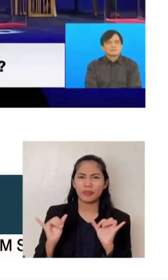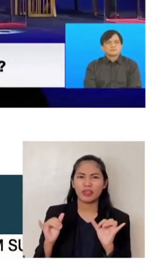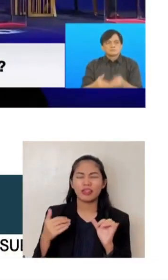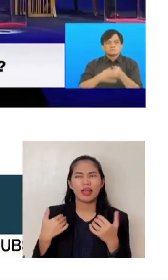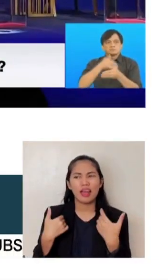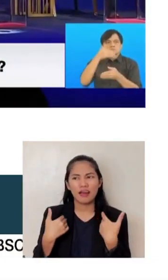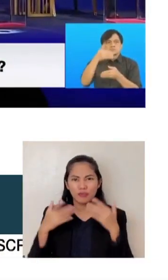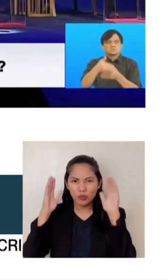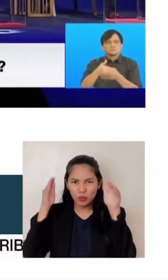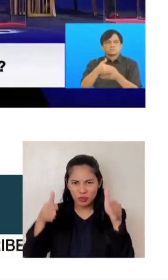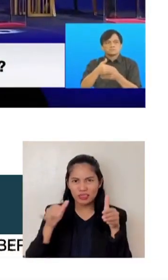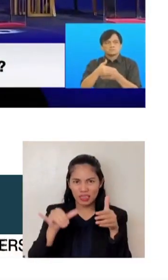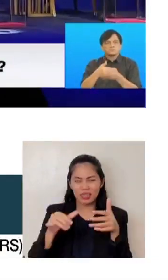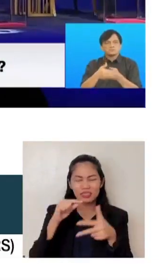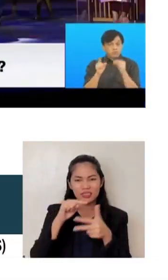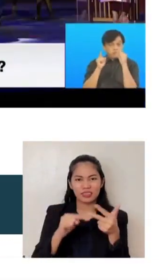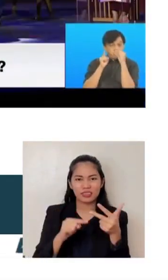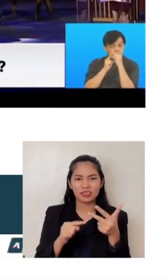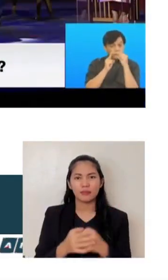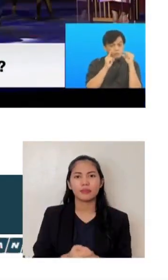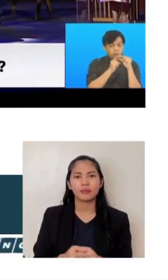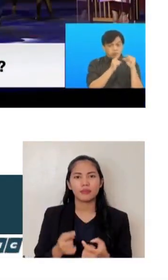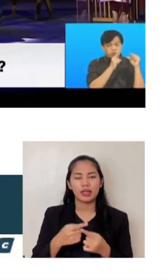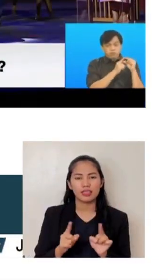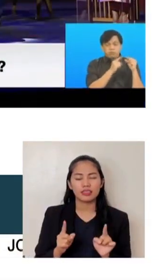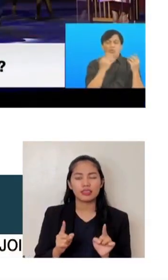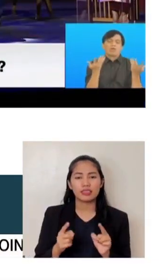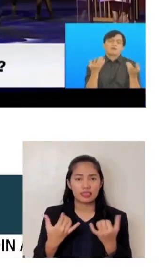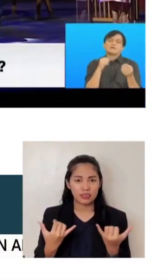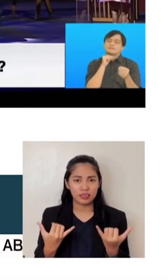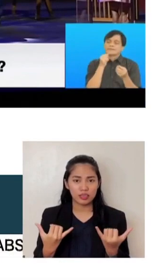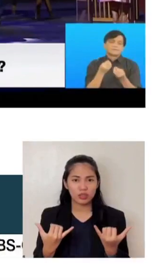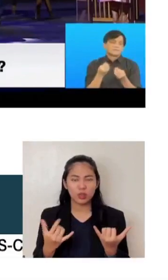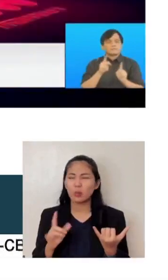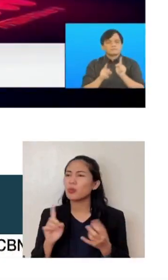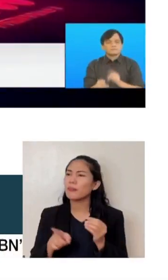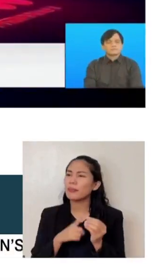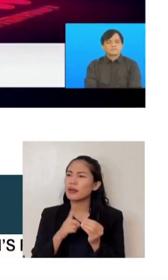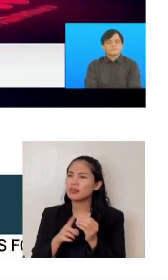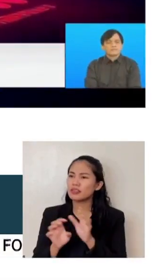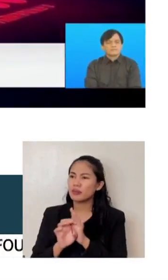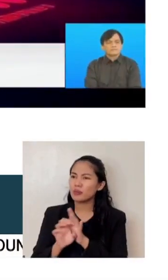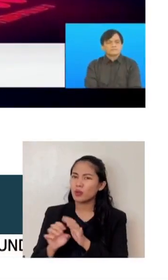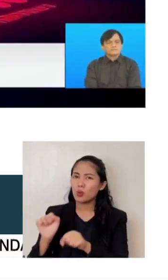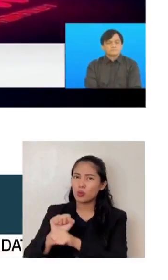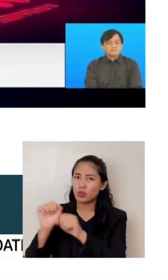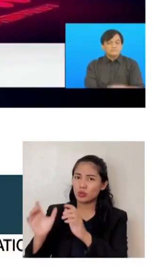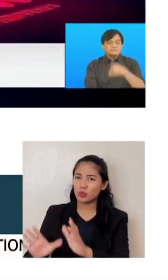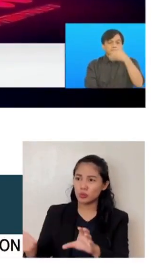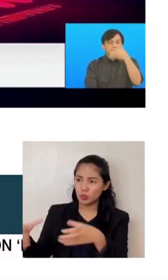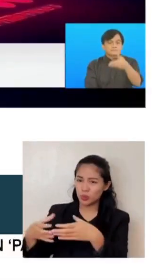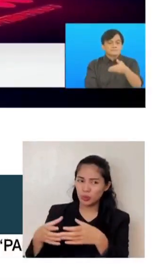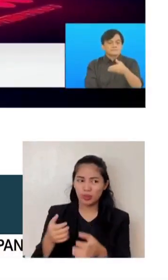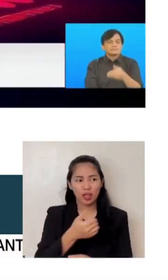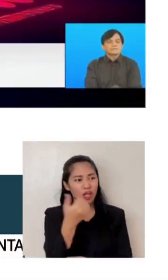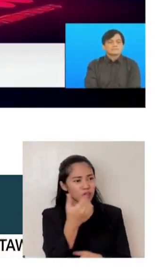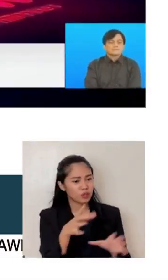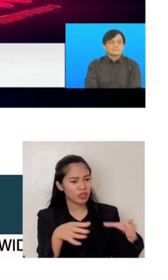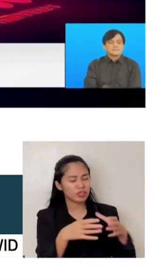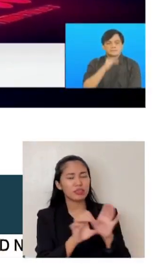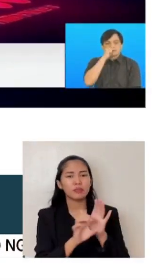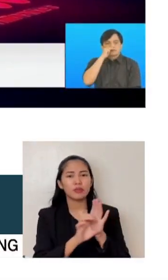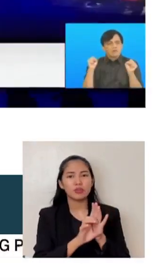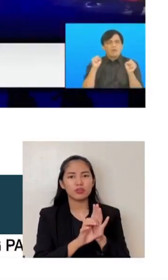that. But rather than, you know, now we're looking at, what about the working class? What about this? What is the role of us?